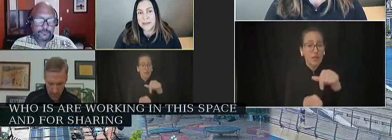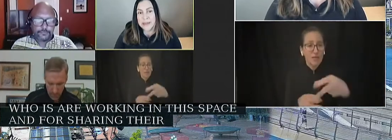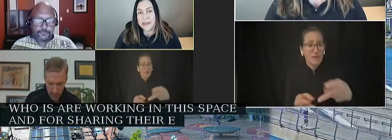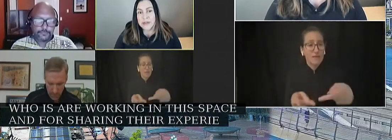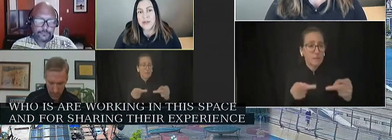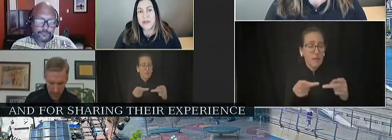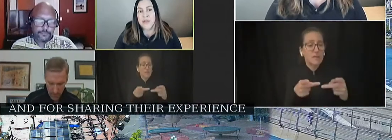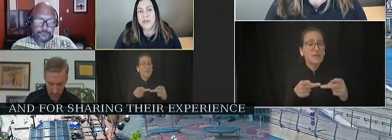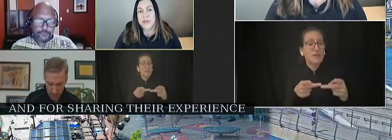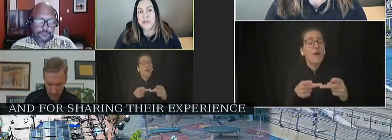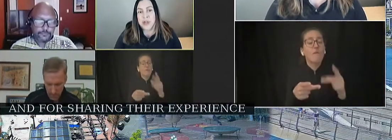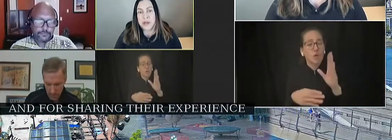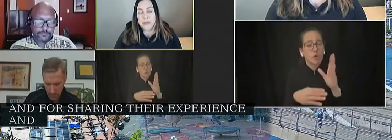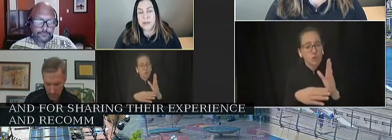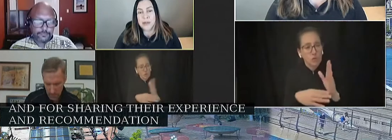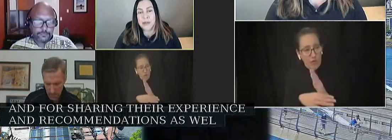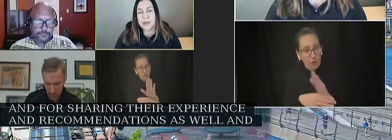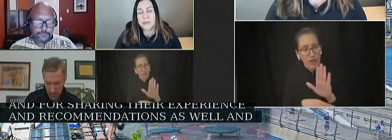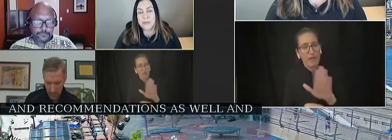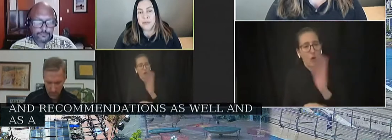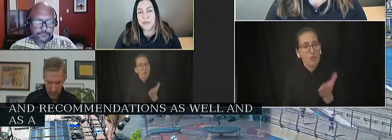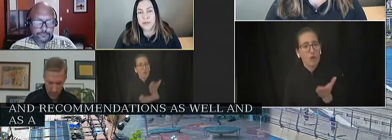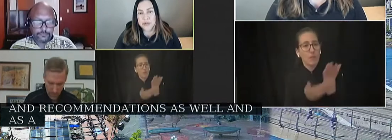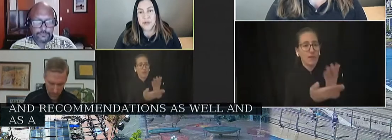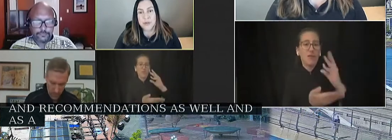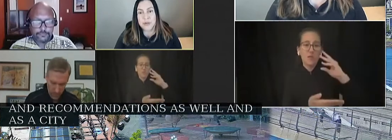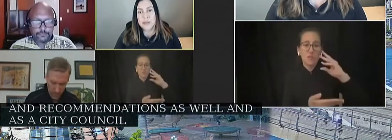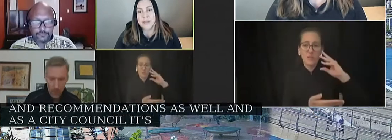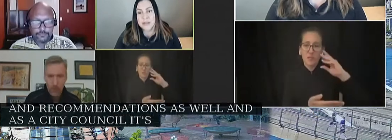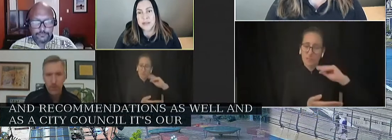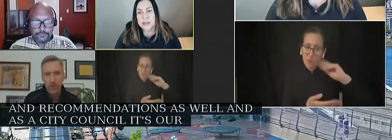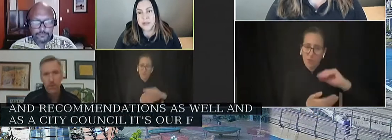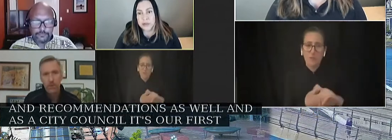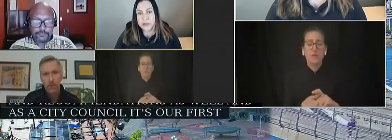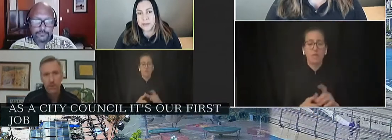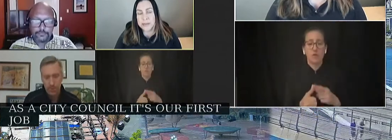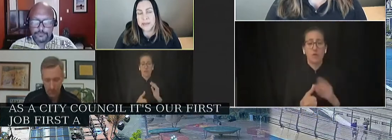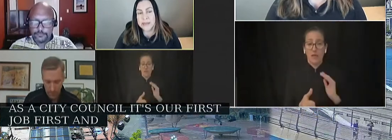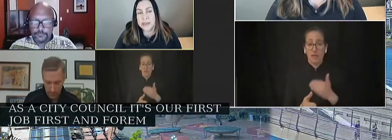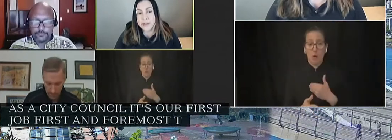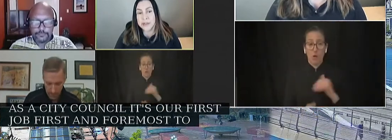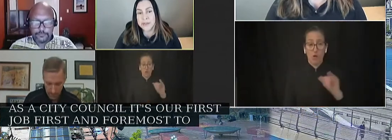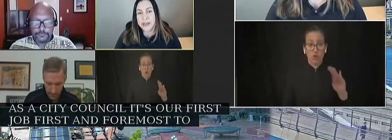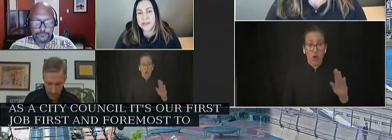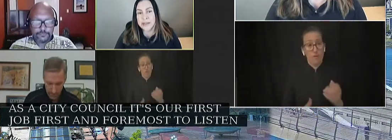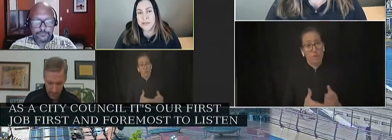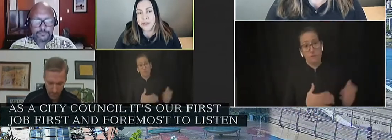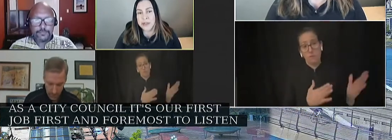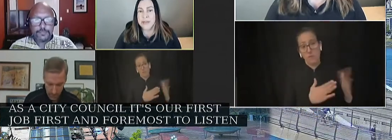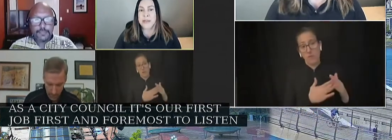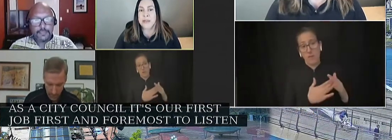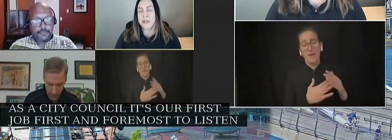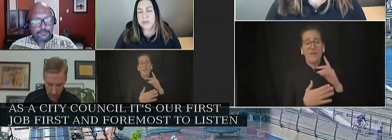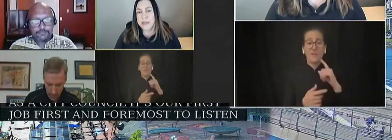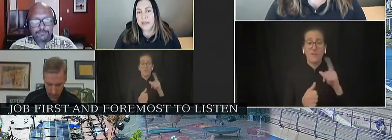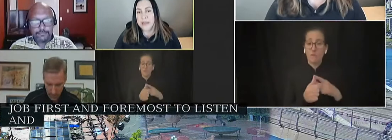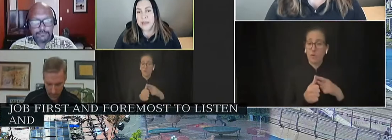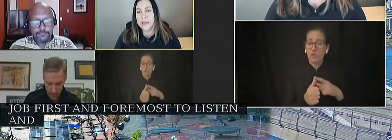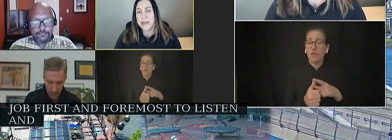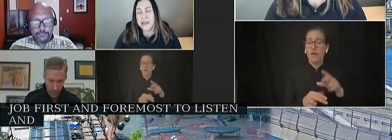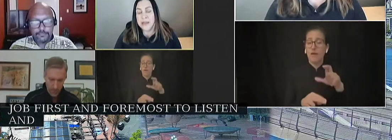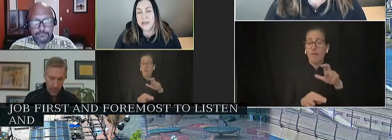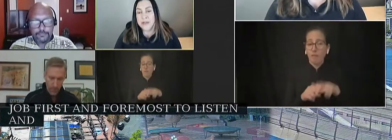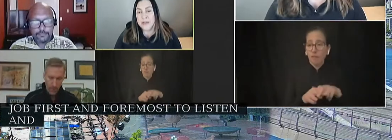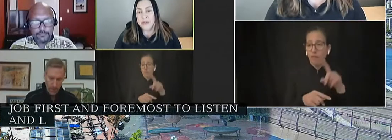And as a city council, it's our first job, first and foremost, to listen and learn and to center impacted communities in decision